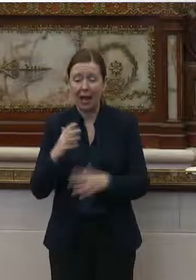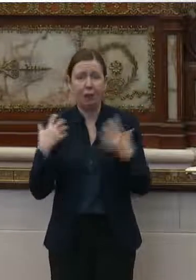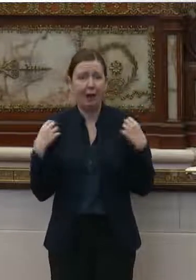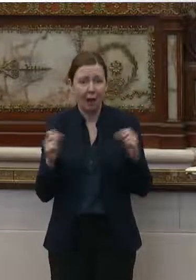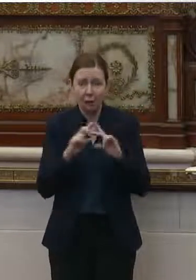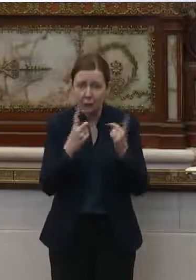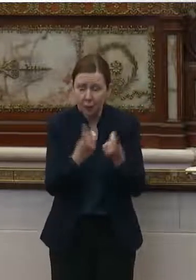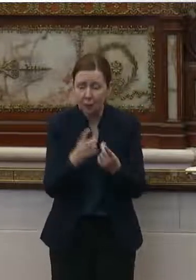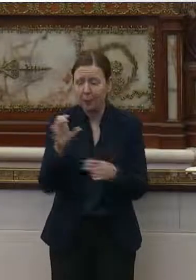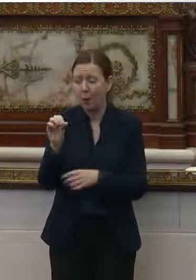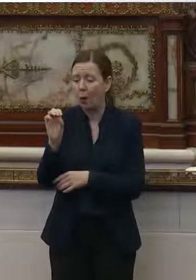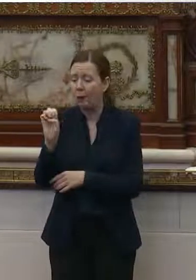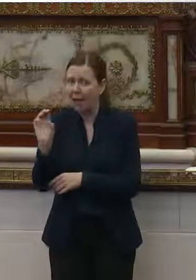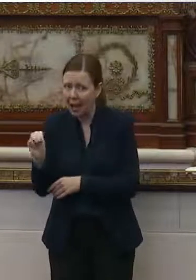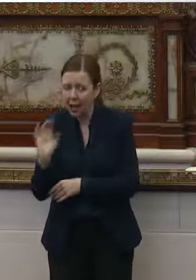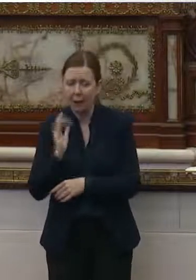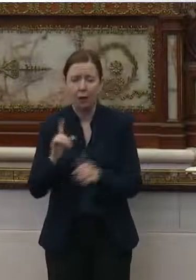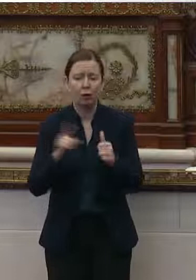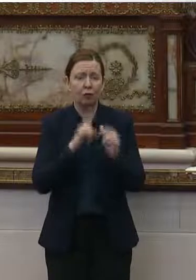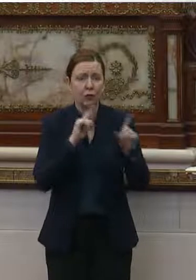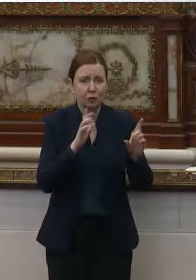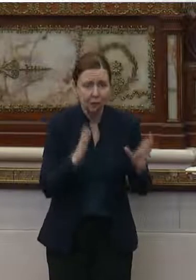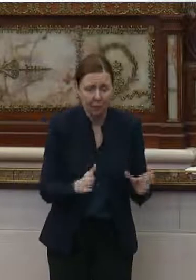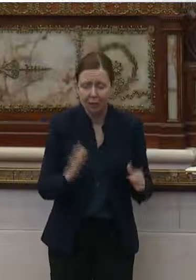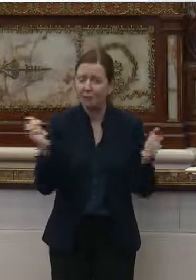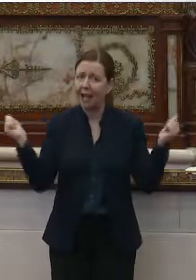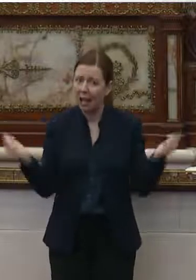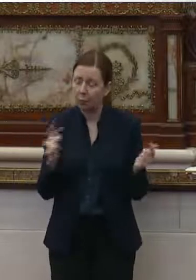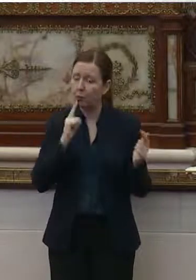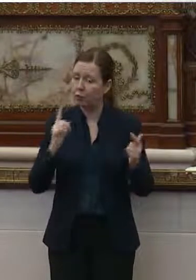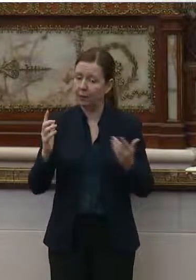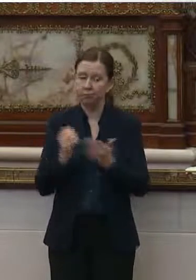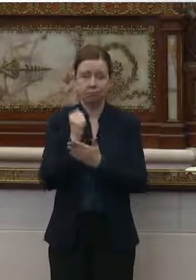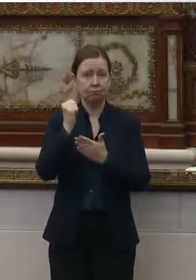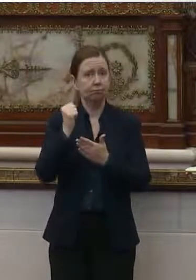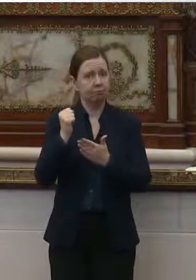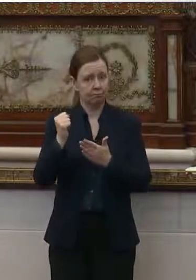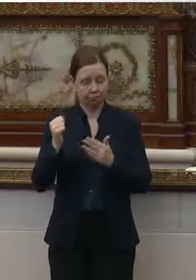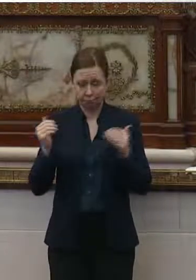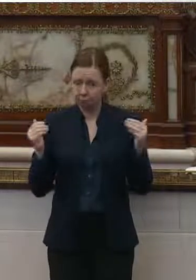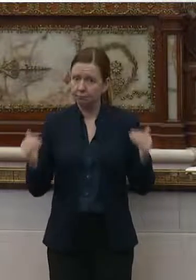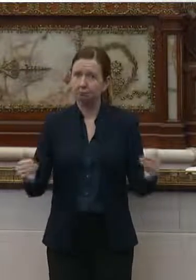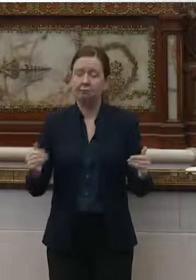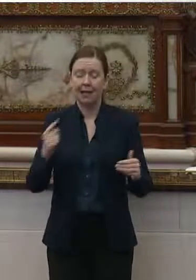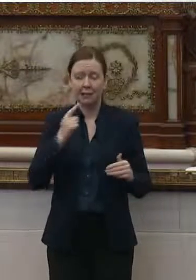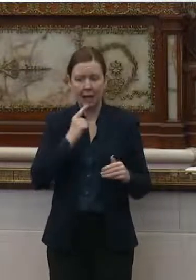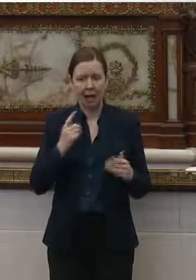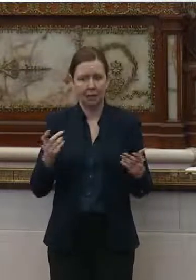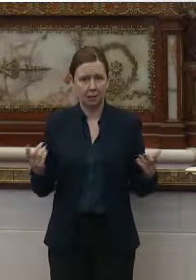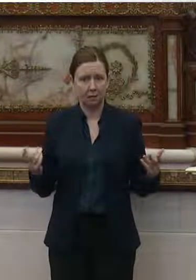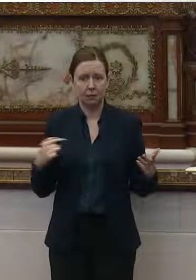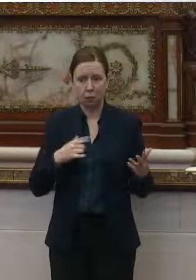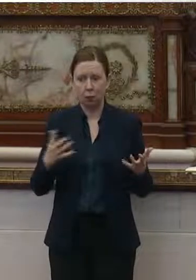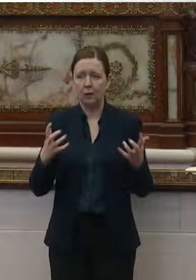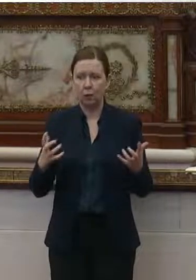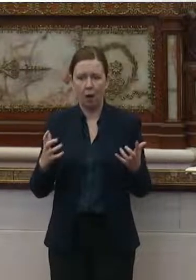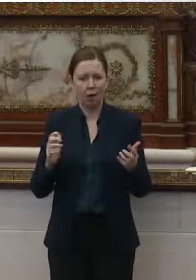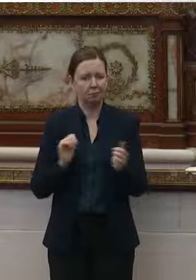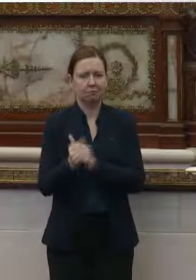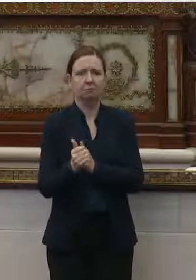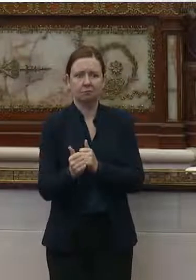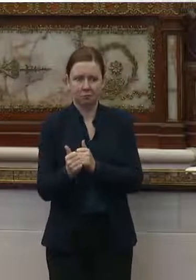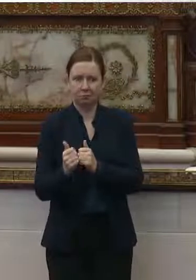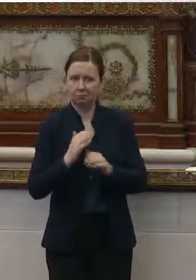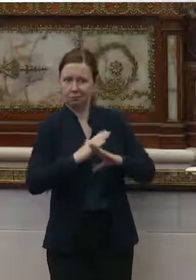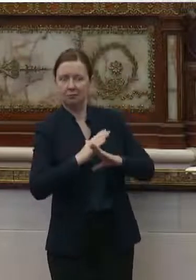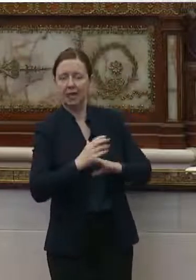department, OEM, our first responders, everyone rose to the occasion and said that, you know, we want to get in front of this thing